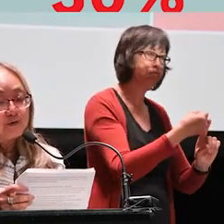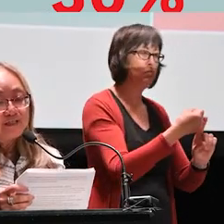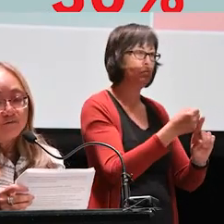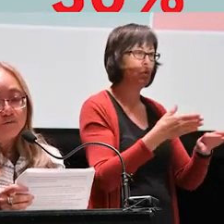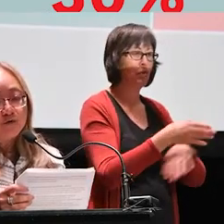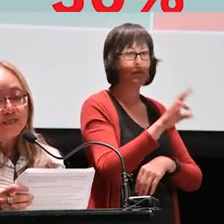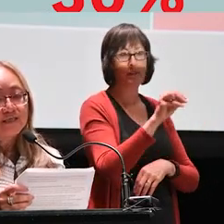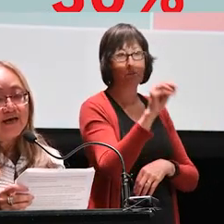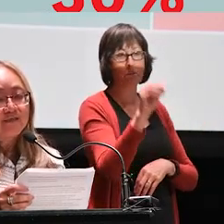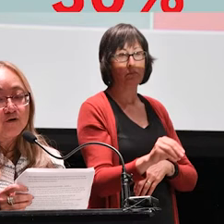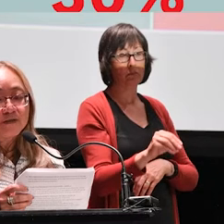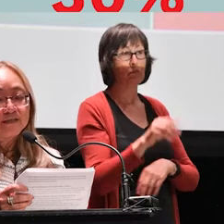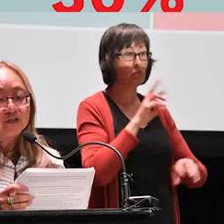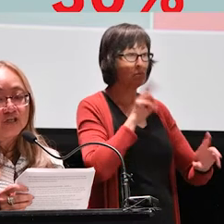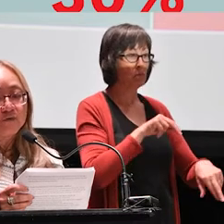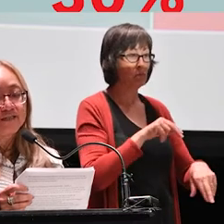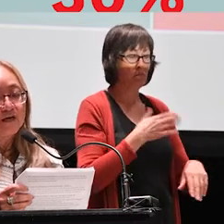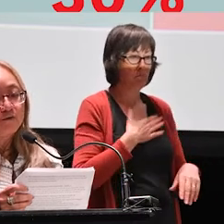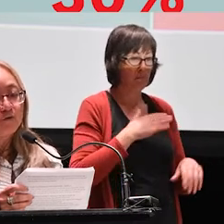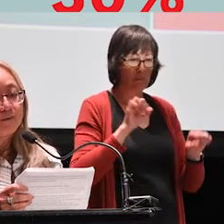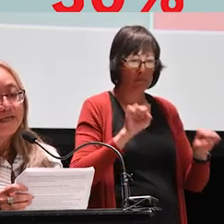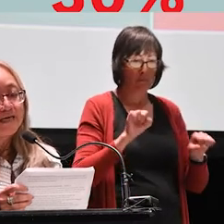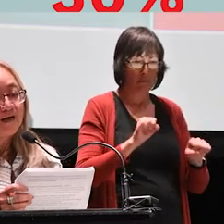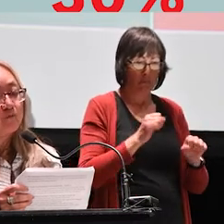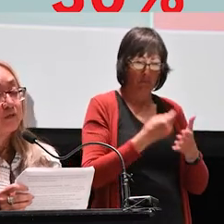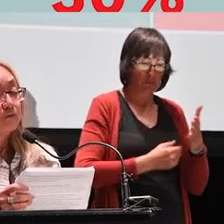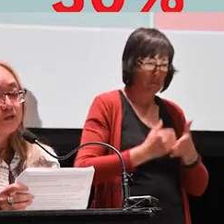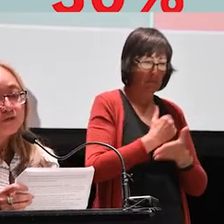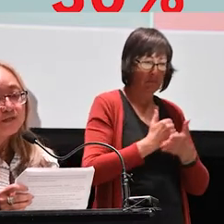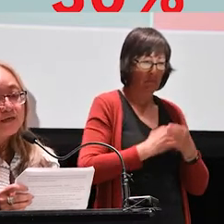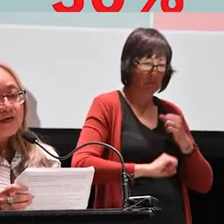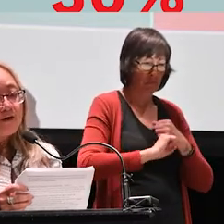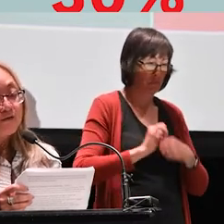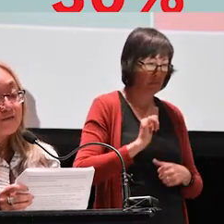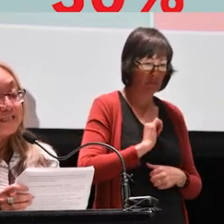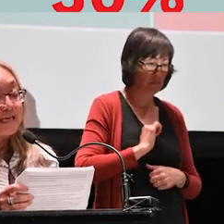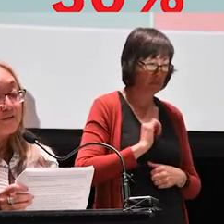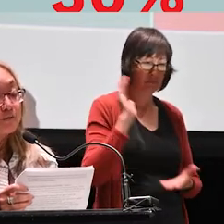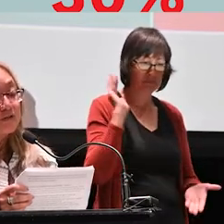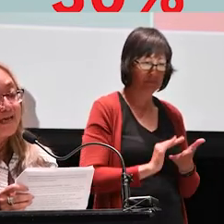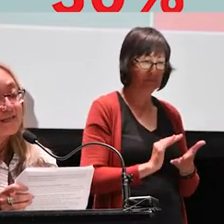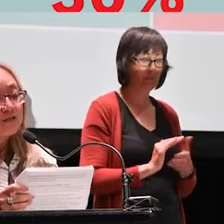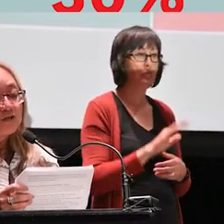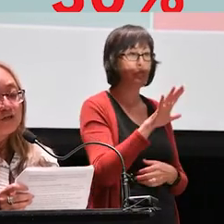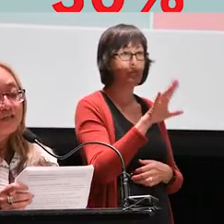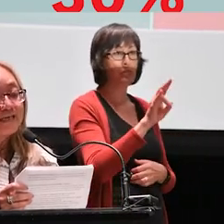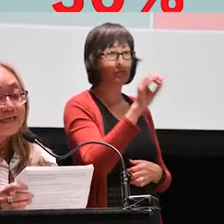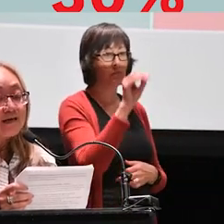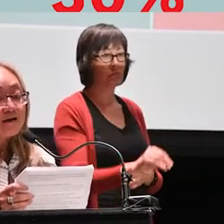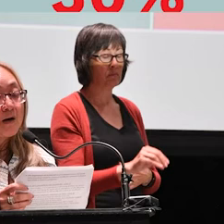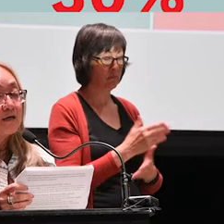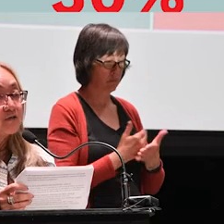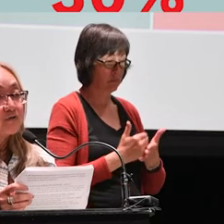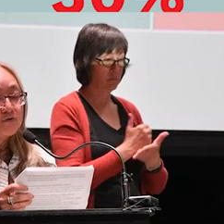70% reported that their ability to generate self-employed that income was reduced. 57% earned an